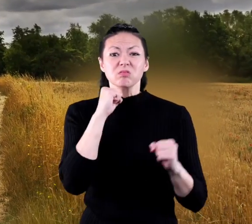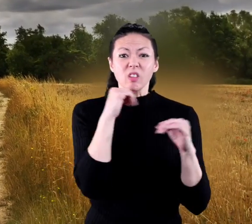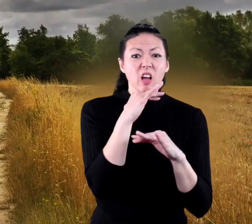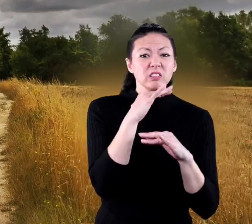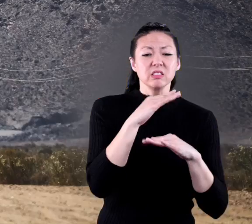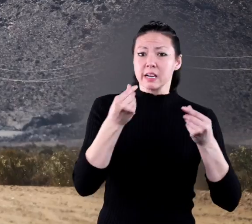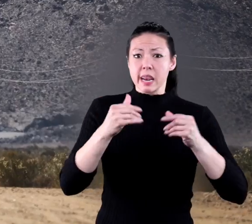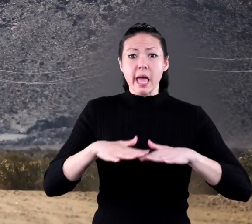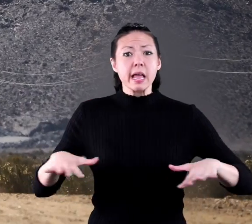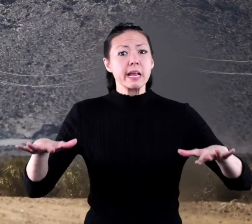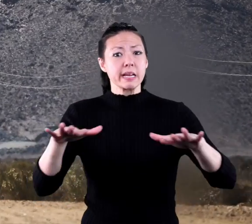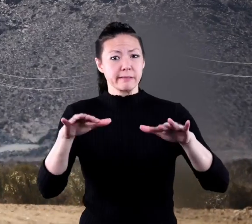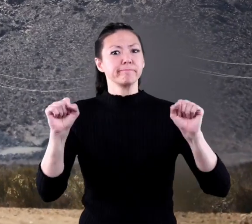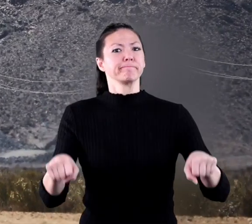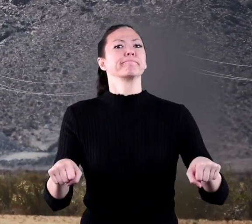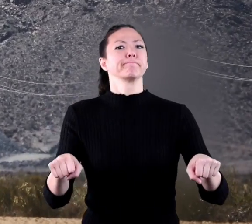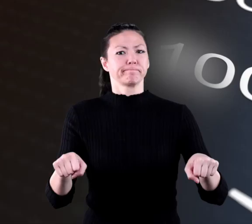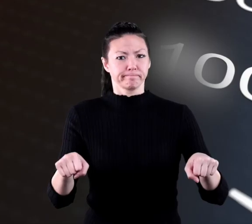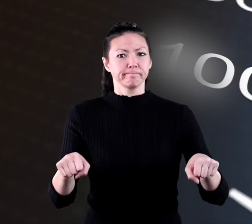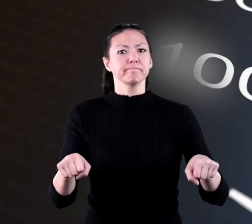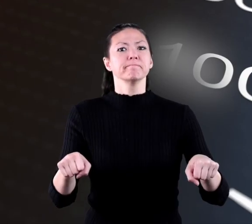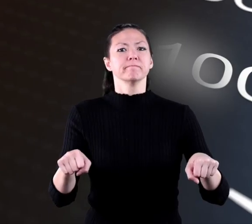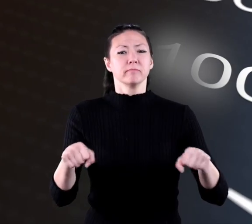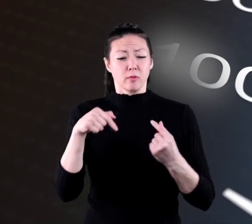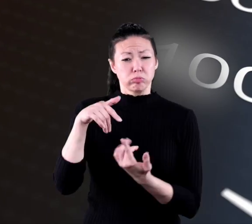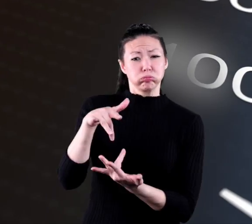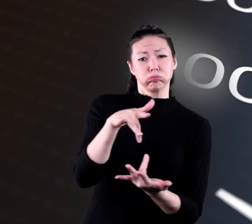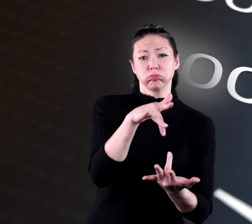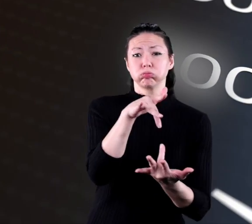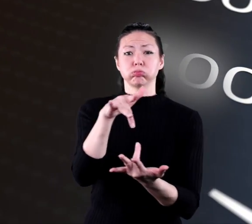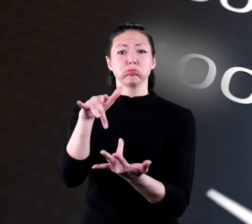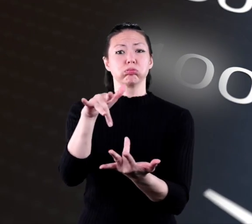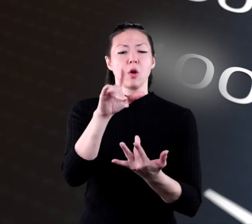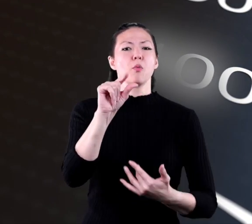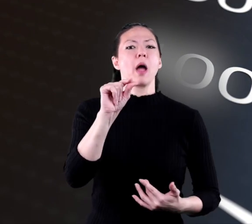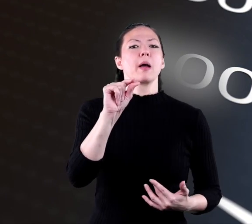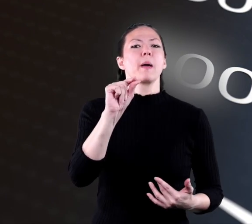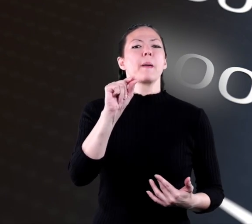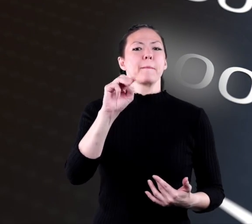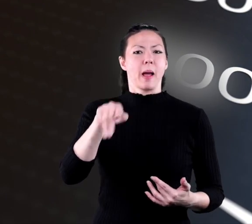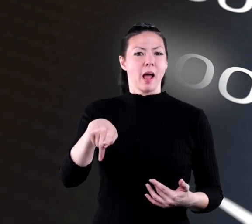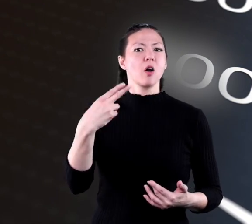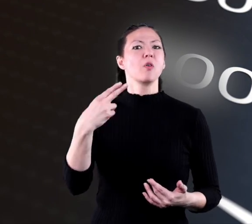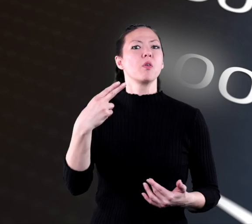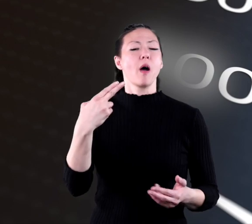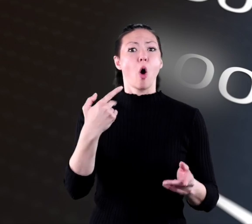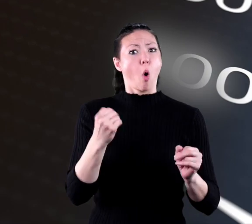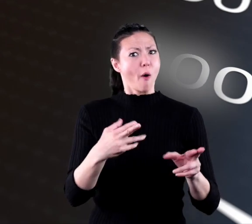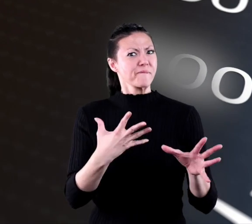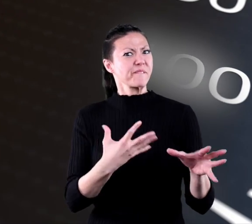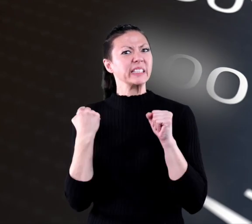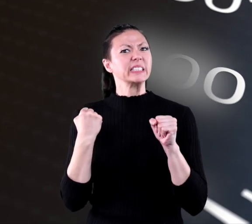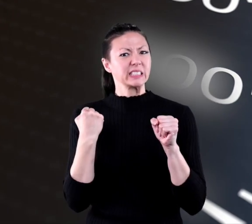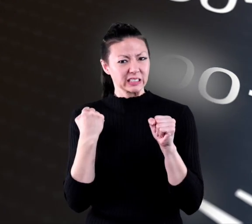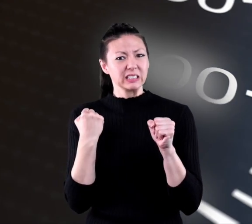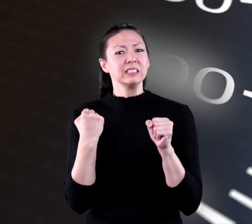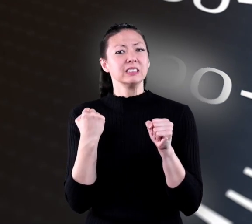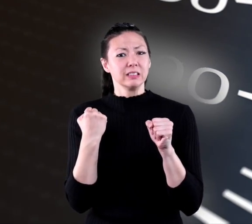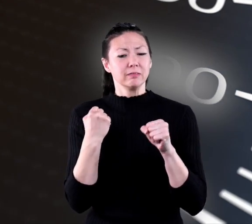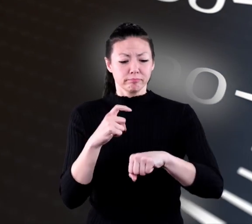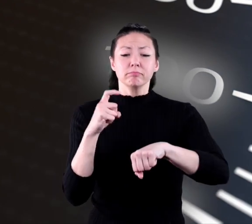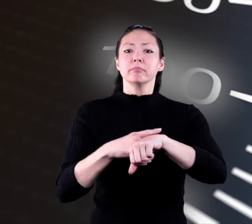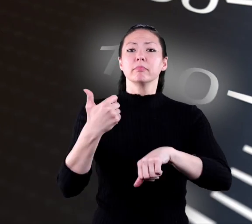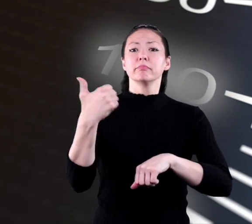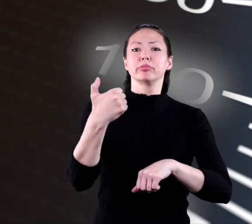spout, or a dust devil. They move along the ground at maybe 20 miles per hour, maybe faster. Some have been